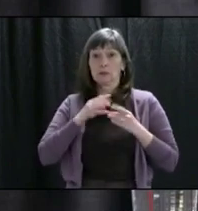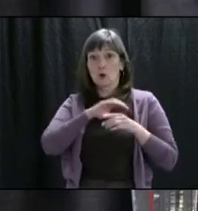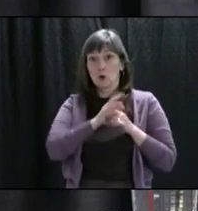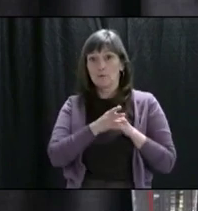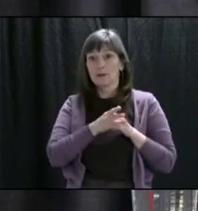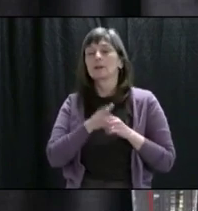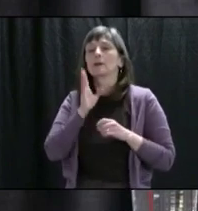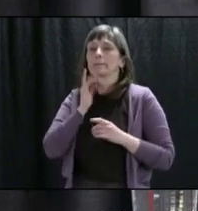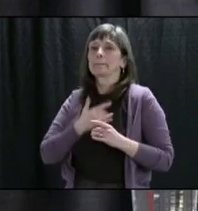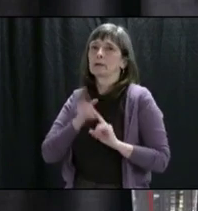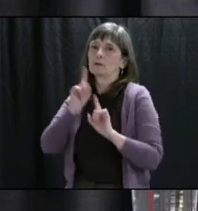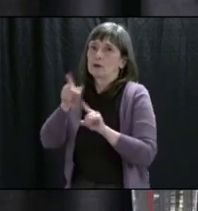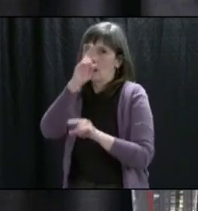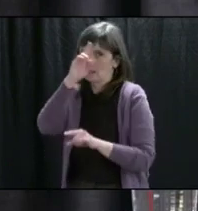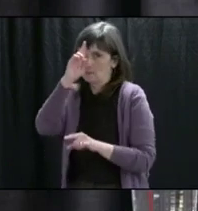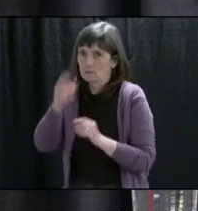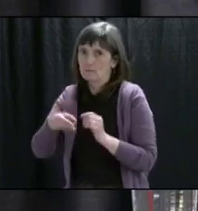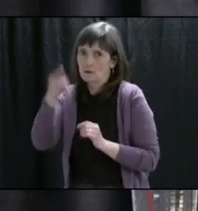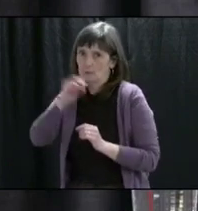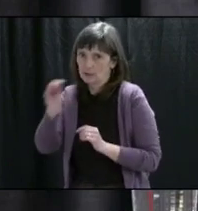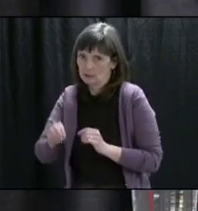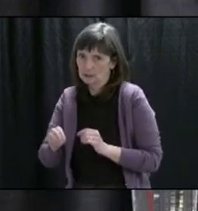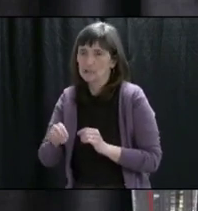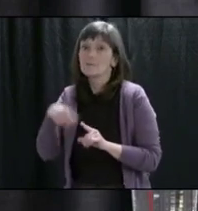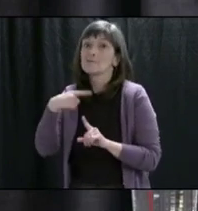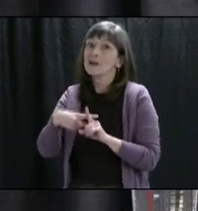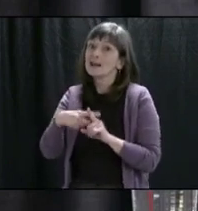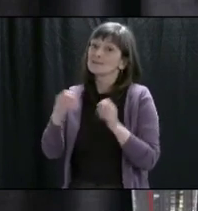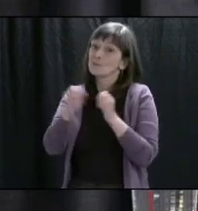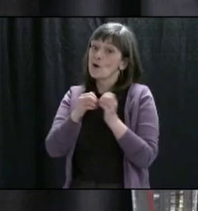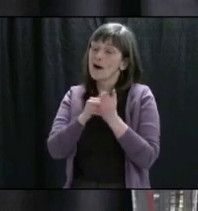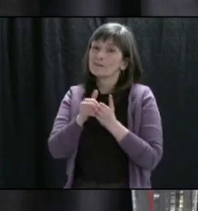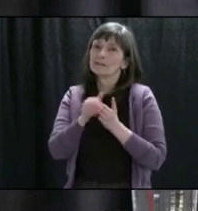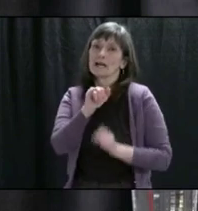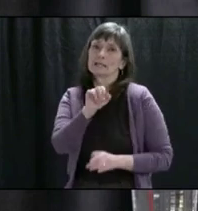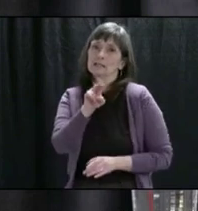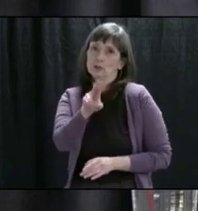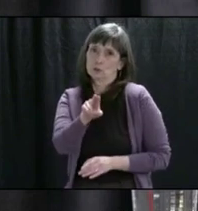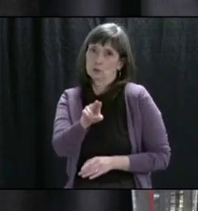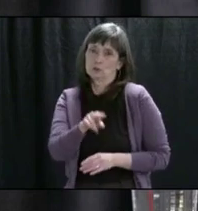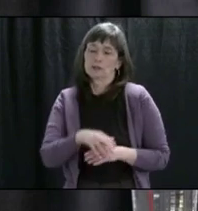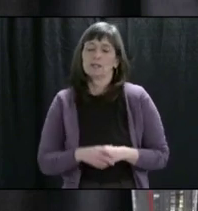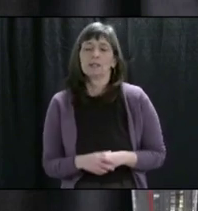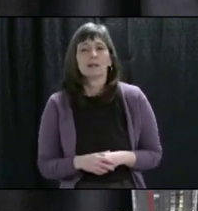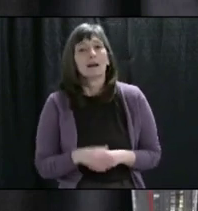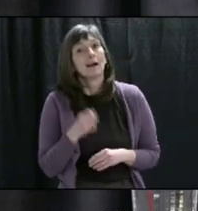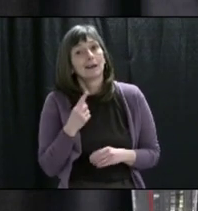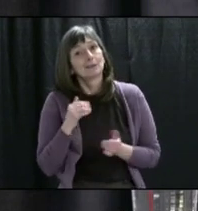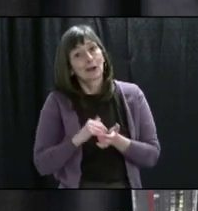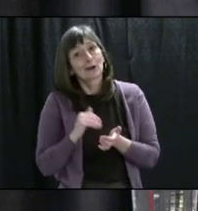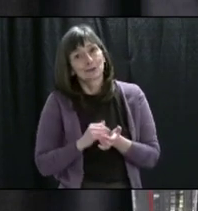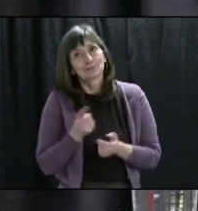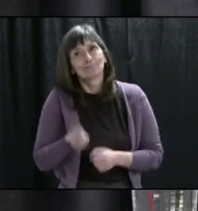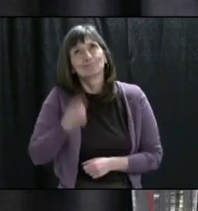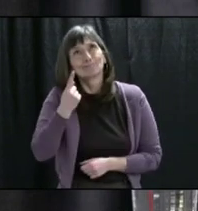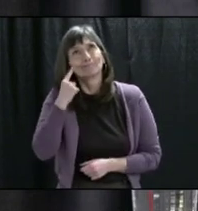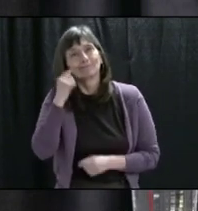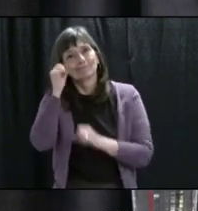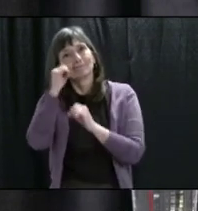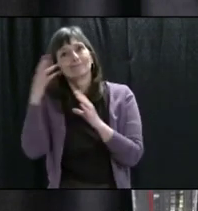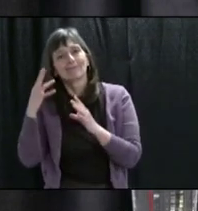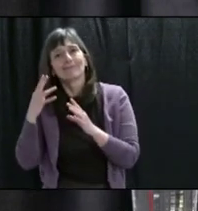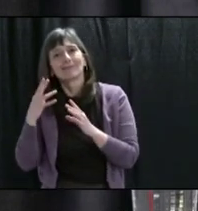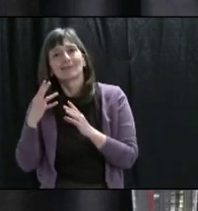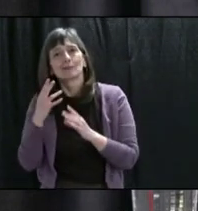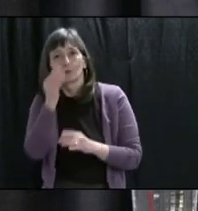situation as it stood. None of this is necessarily very surprising to clinicians, but it does actually help